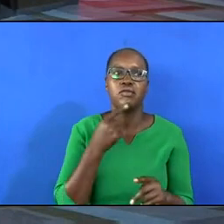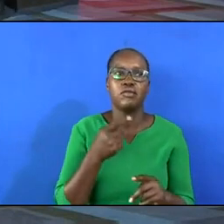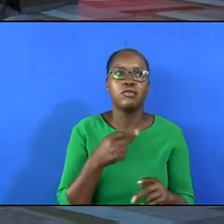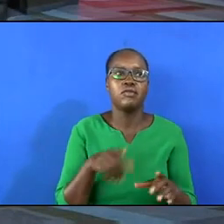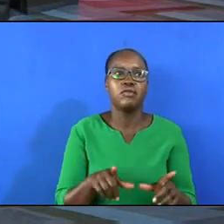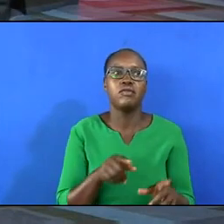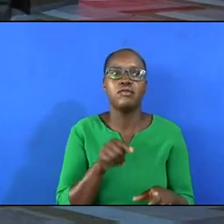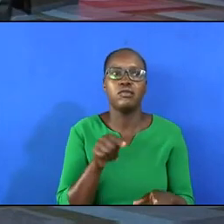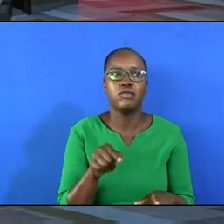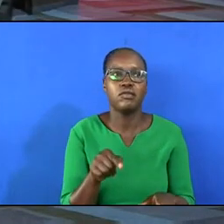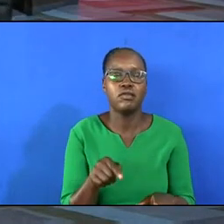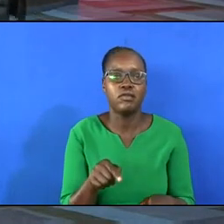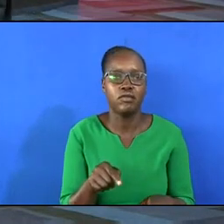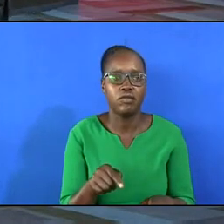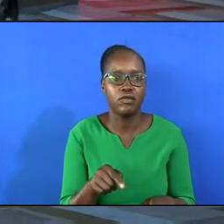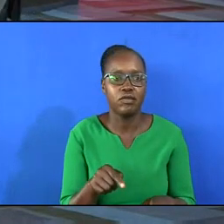this